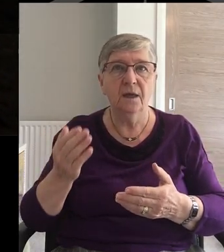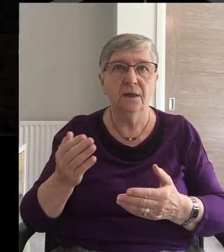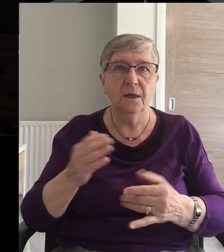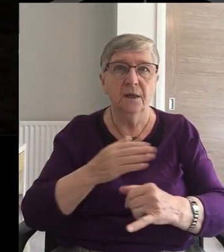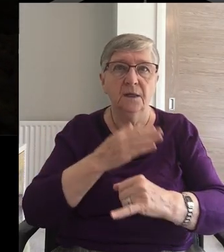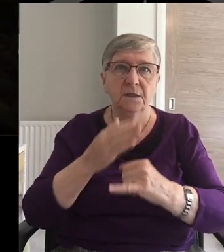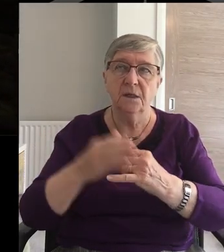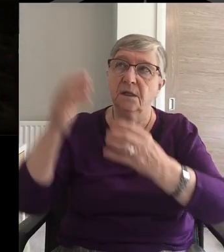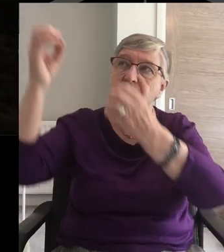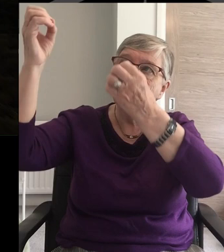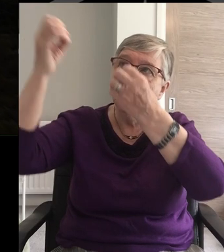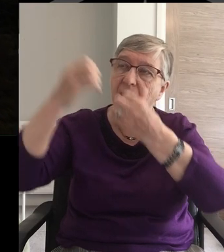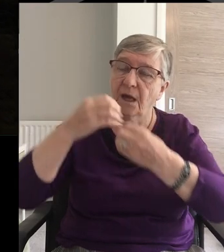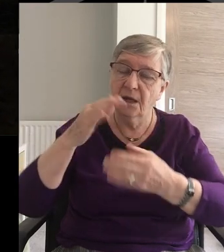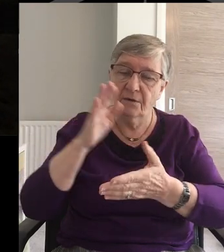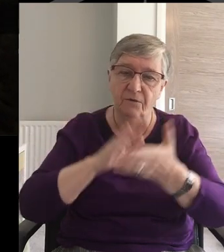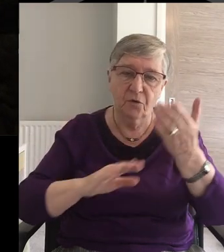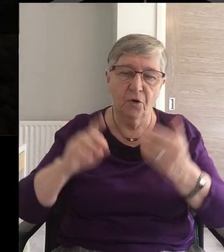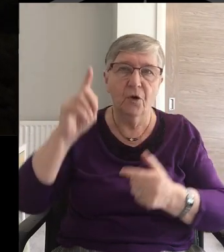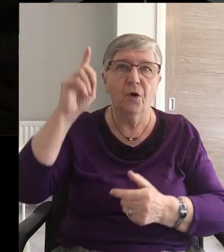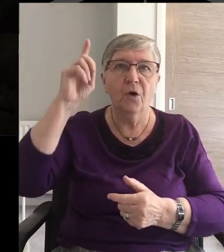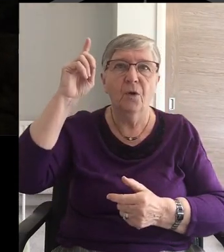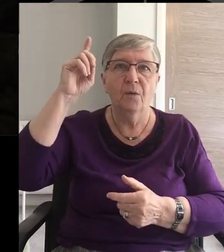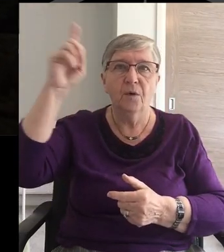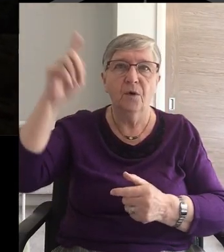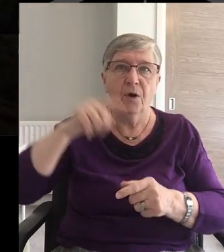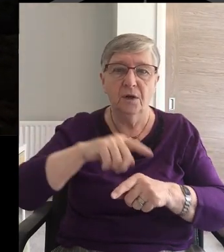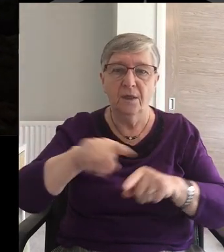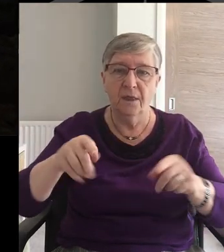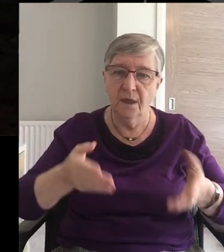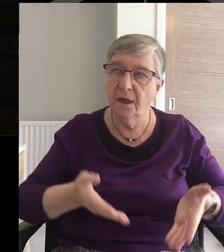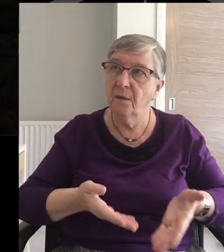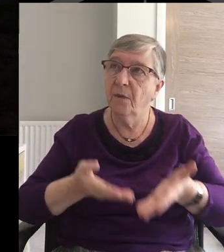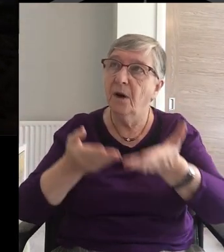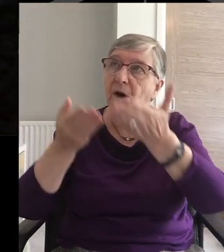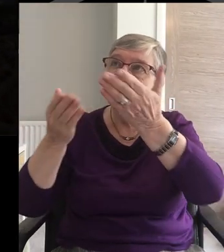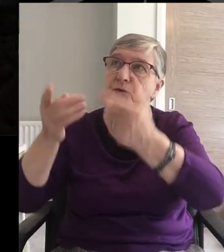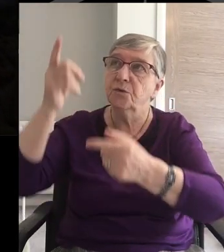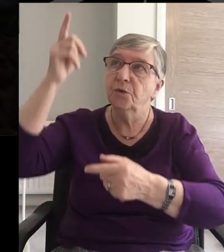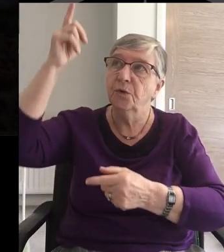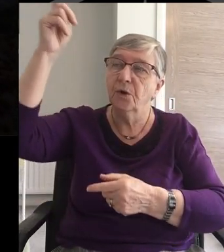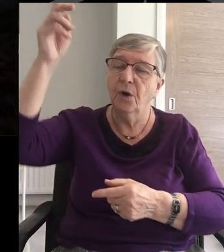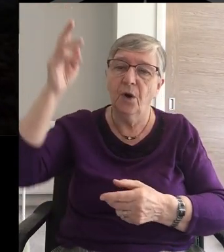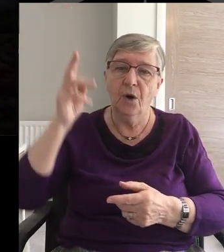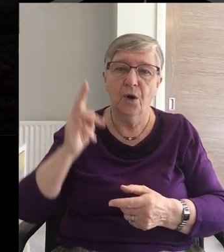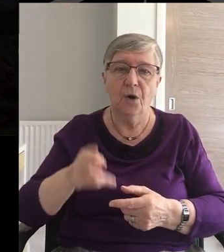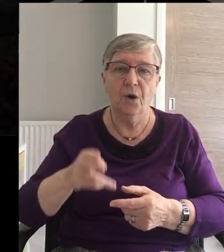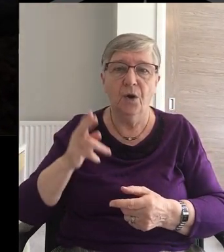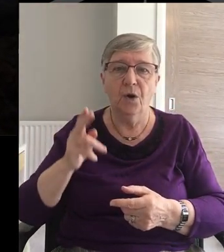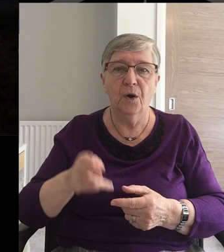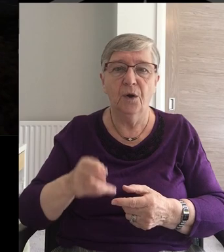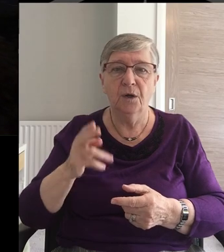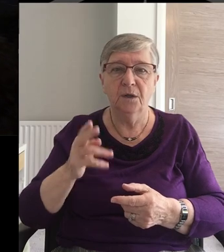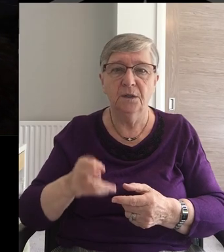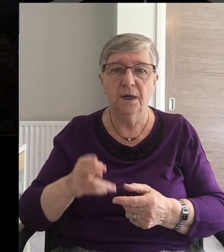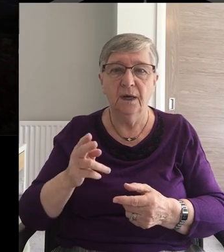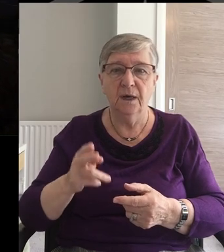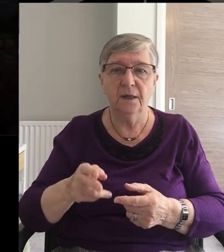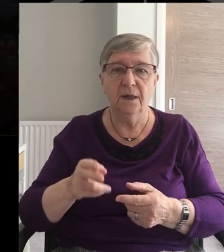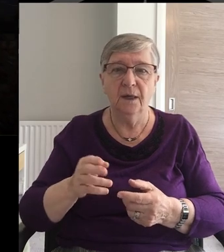Till sent from God He wants to part